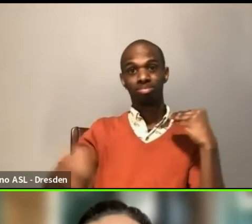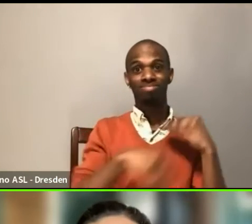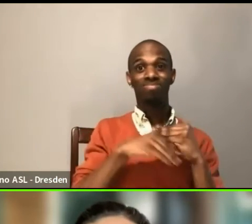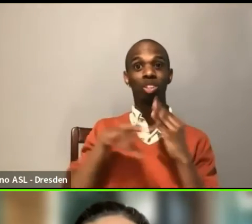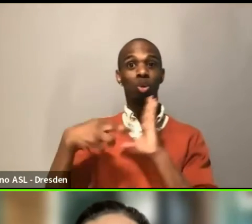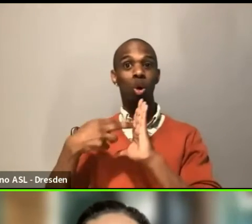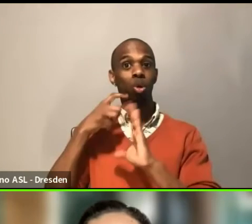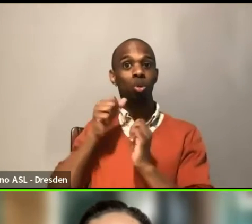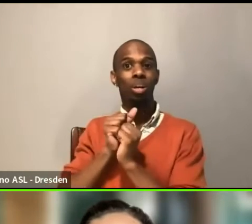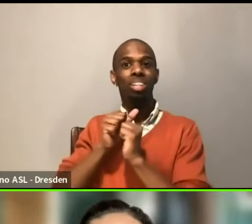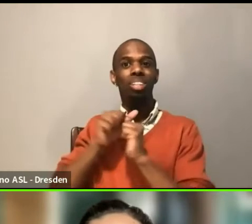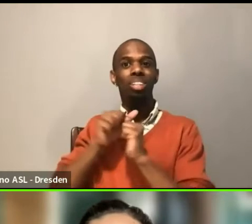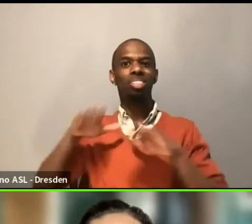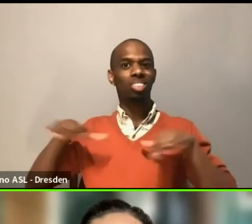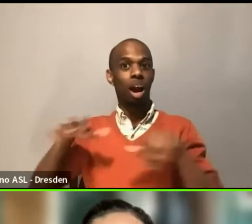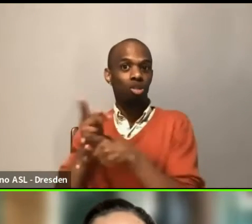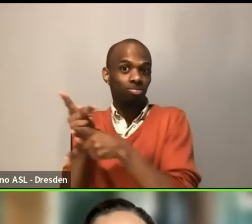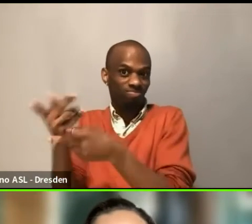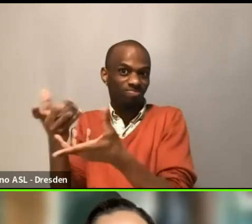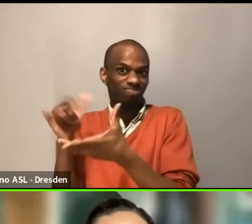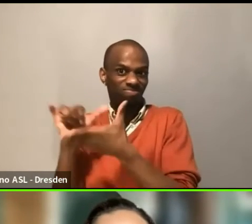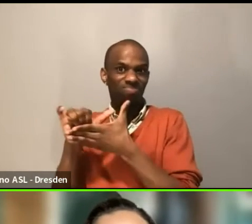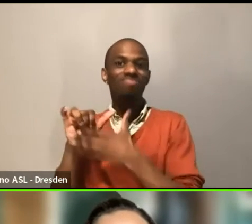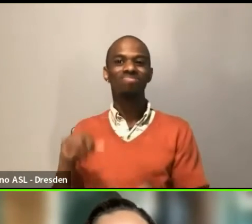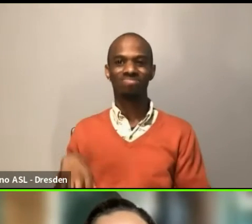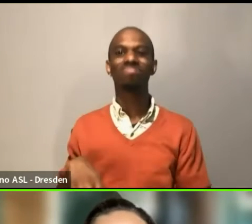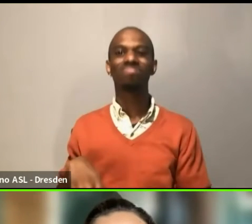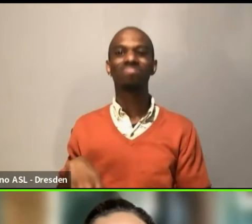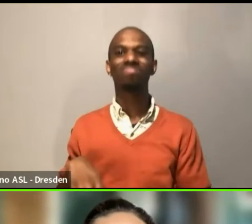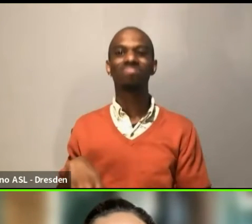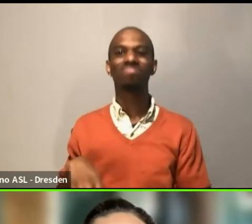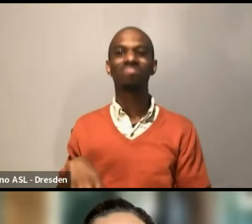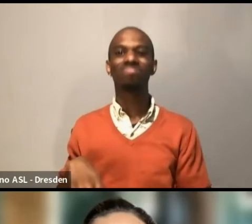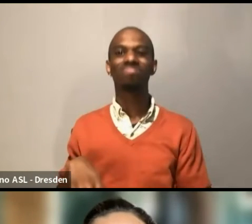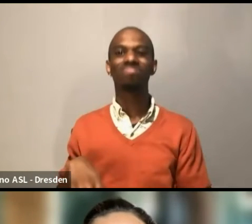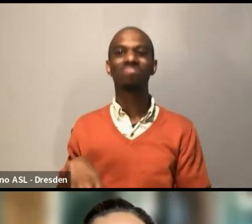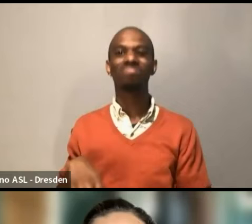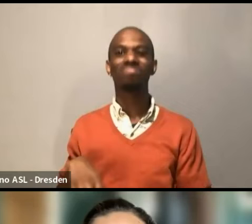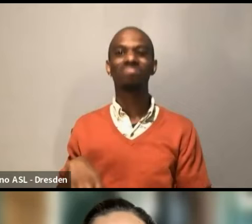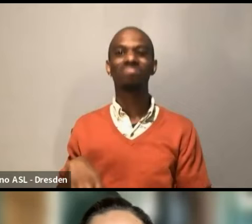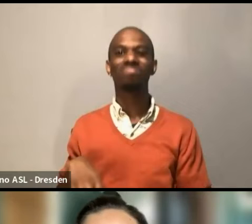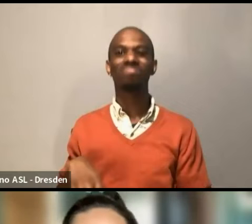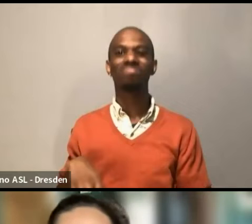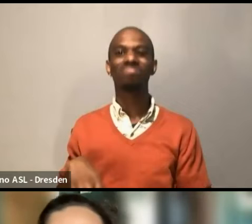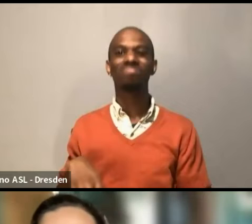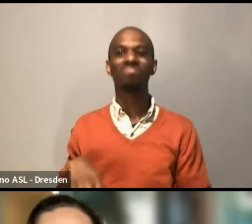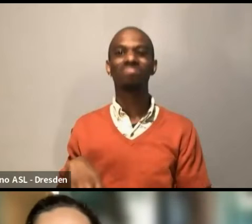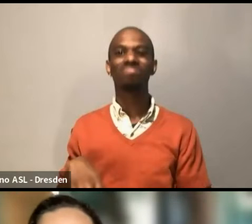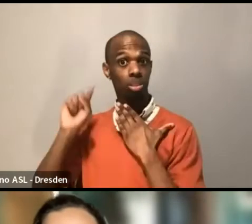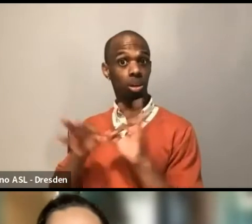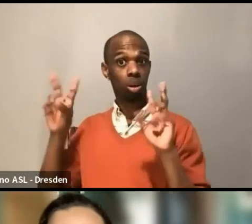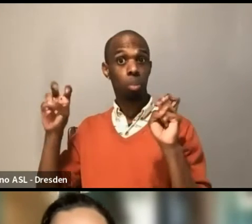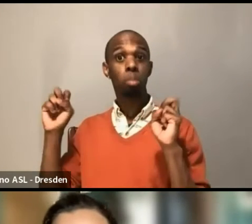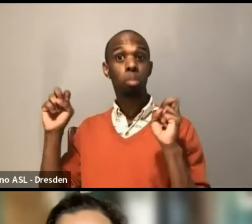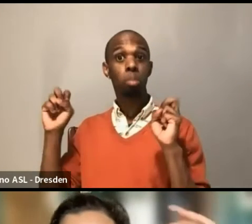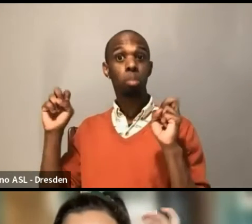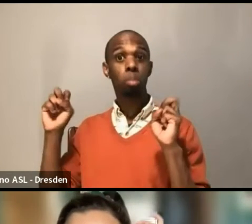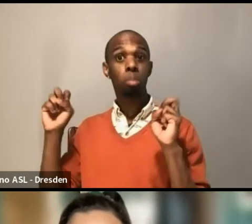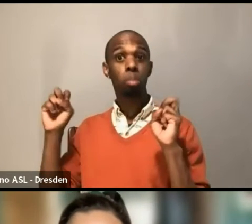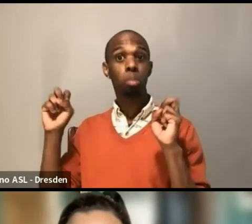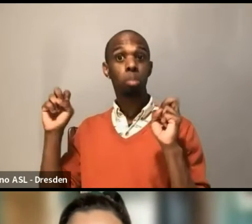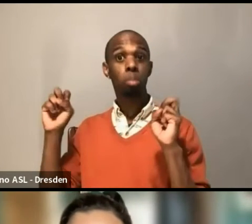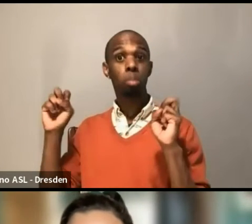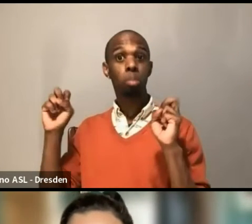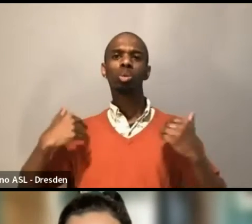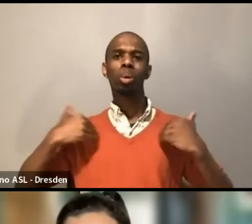Um, Hannah has a really good question. I think is the next one. Yep. Yeah. So, um, what do you have, um, in terms of solutions for